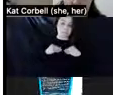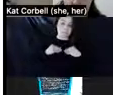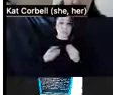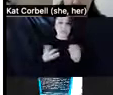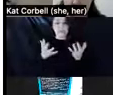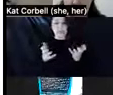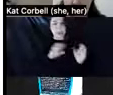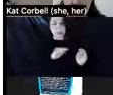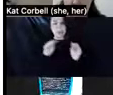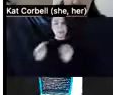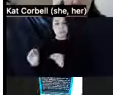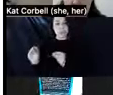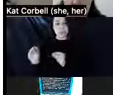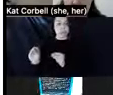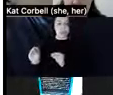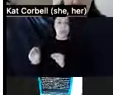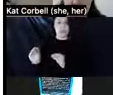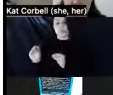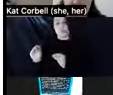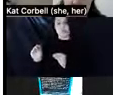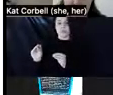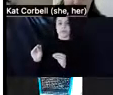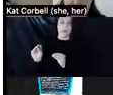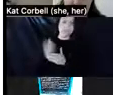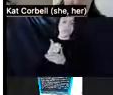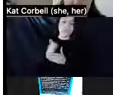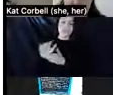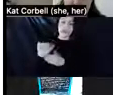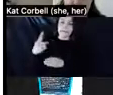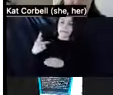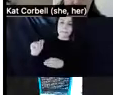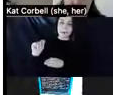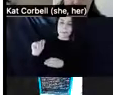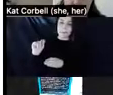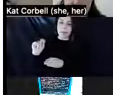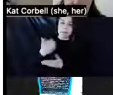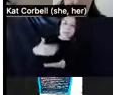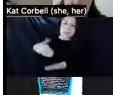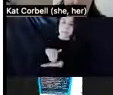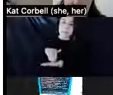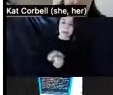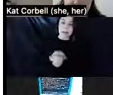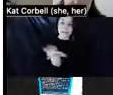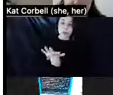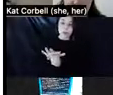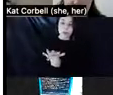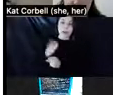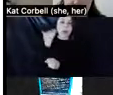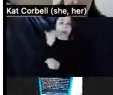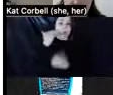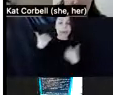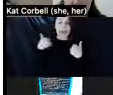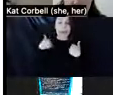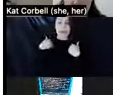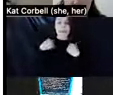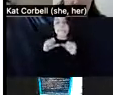a shared apartment, uh, a smack dab in the middle of the COVID lockdown, knowing that I have conic shortness of breath and